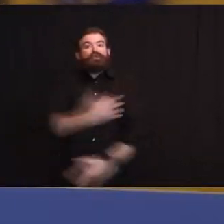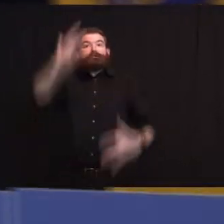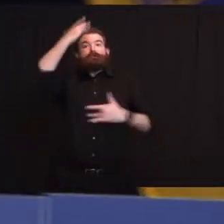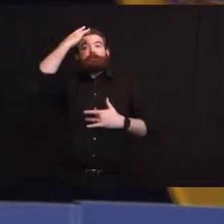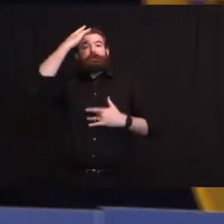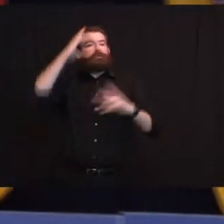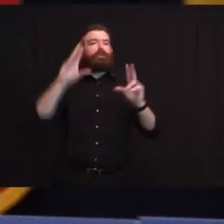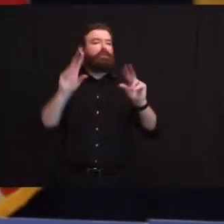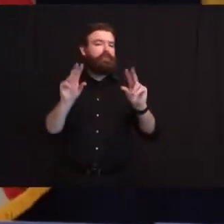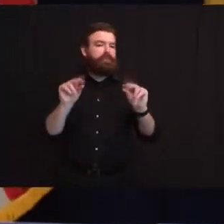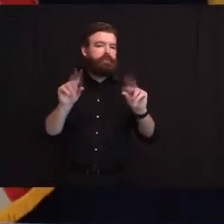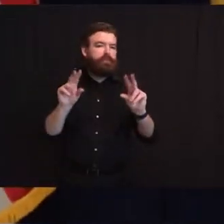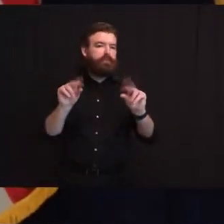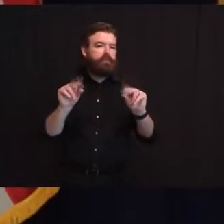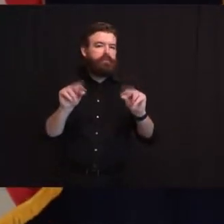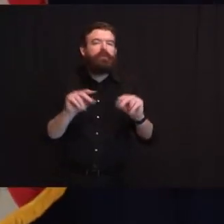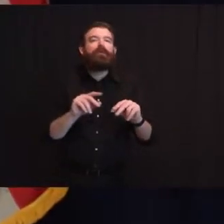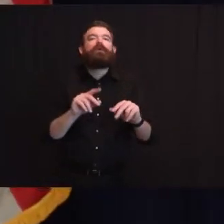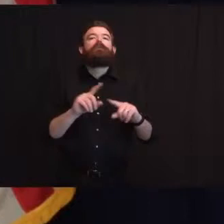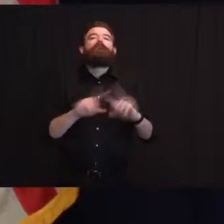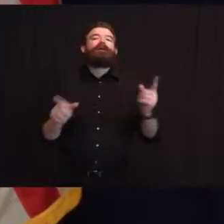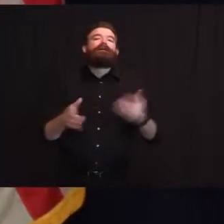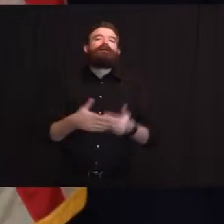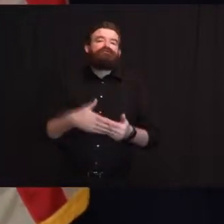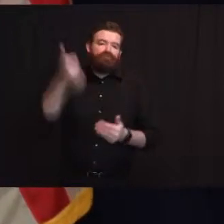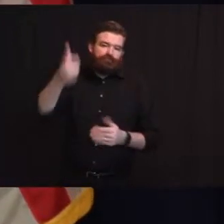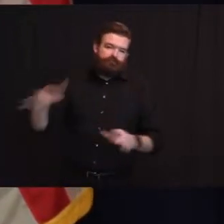I'm not sure I need to be here excellent job governor